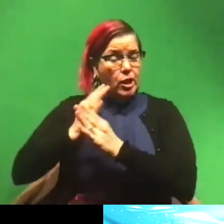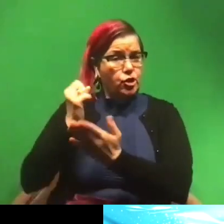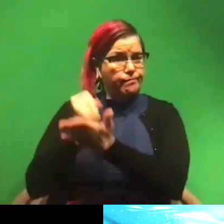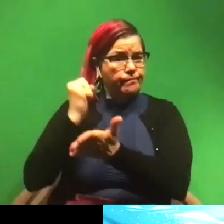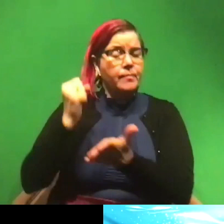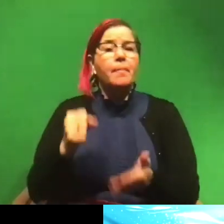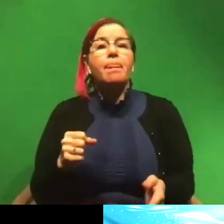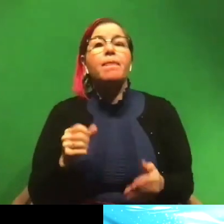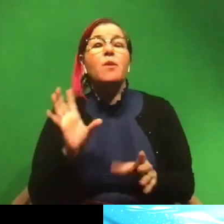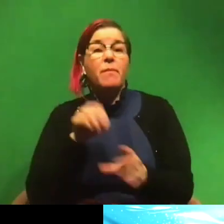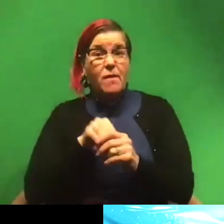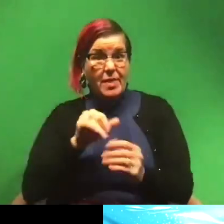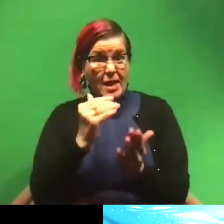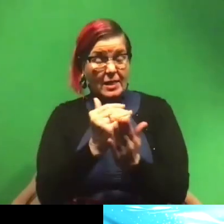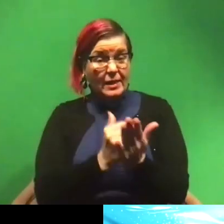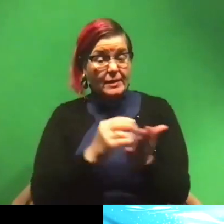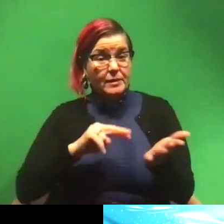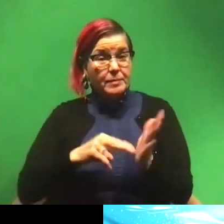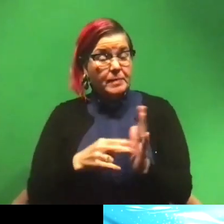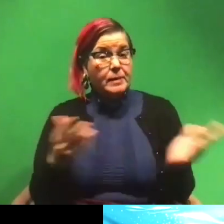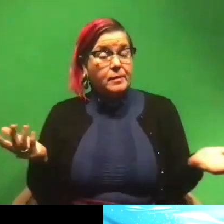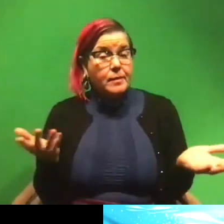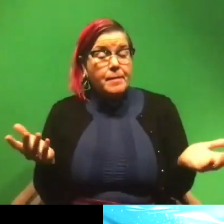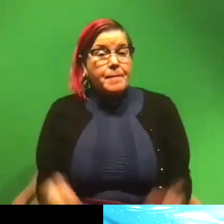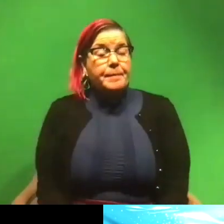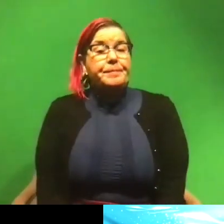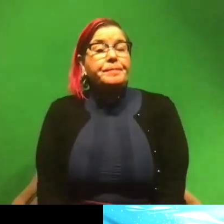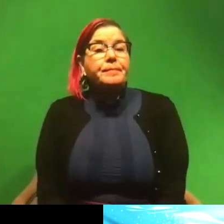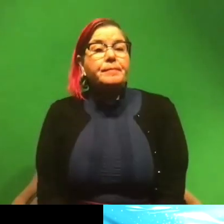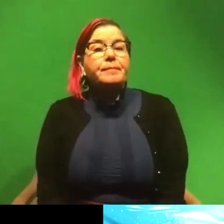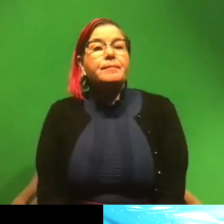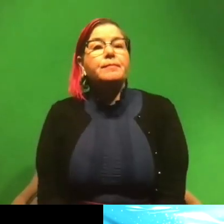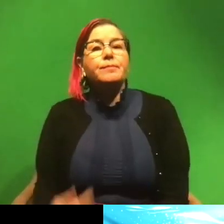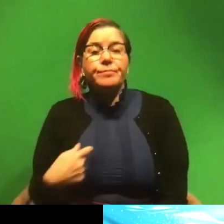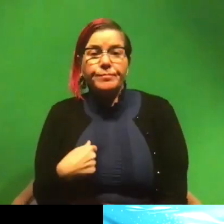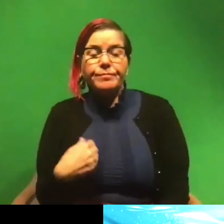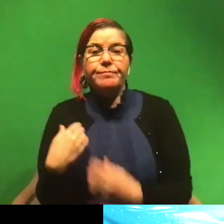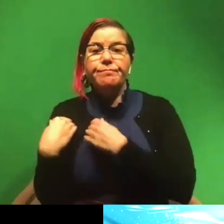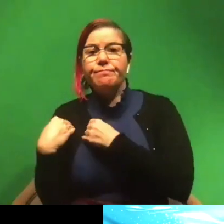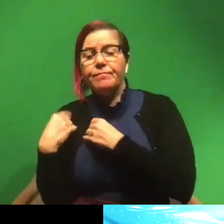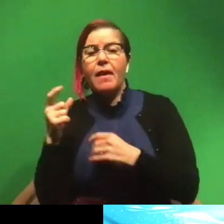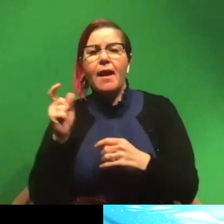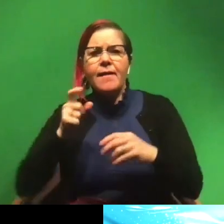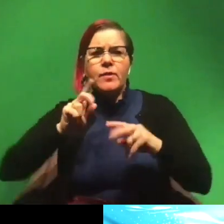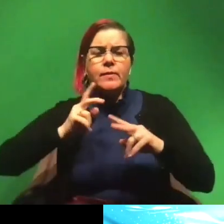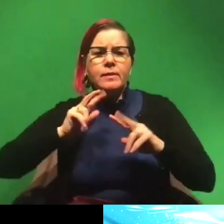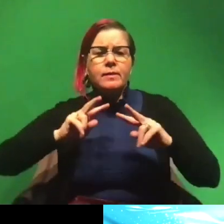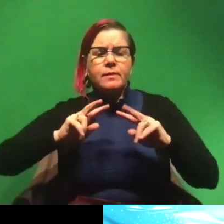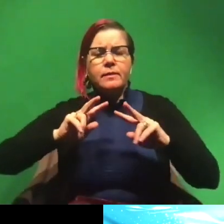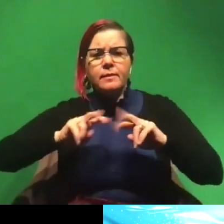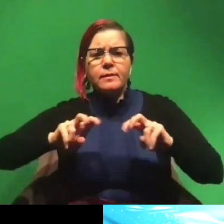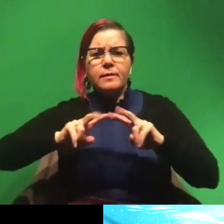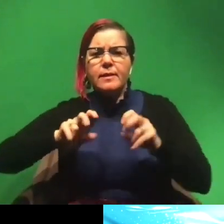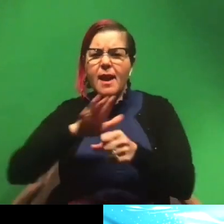listing means that we are tasked as scientists to try and figure out areas